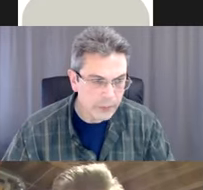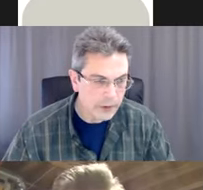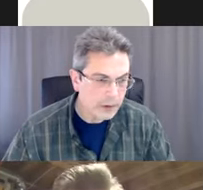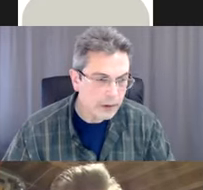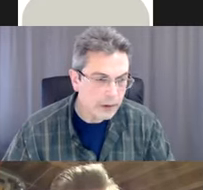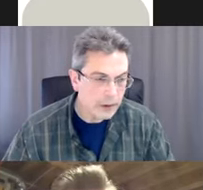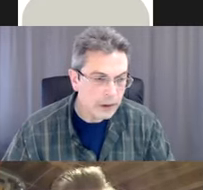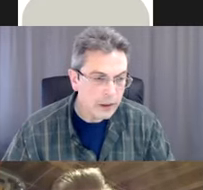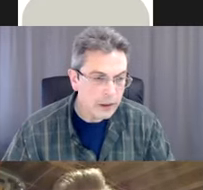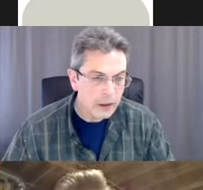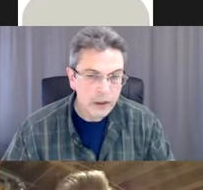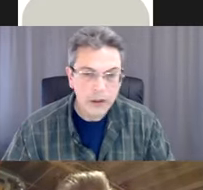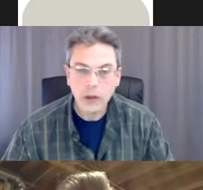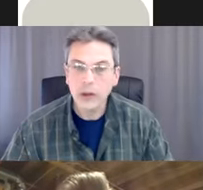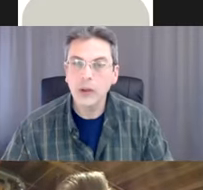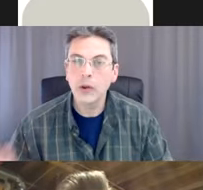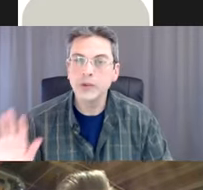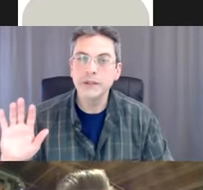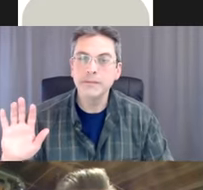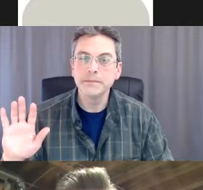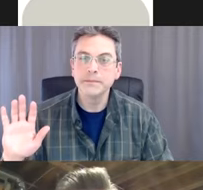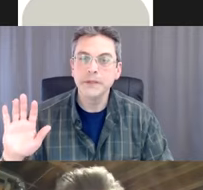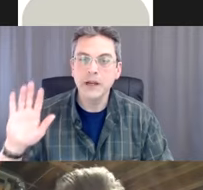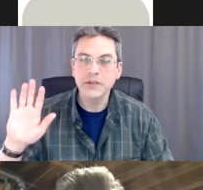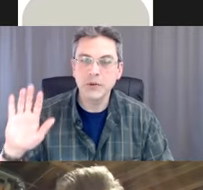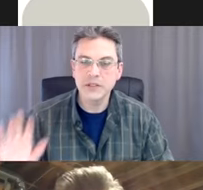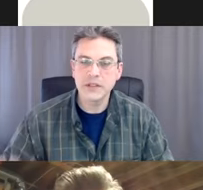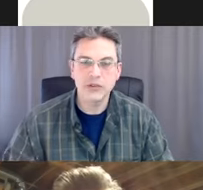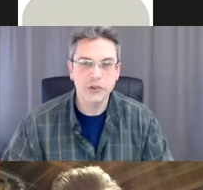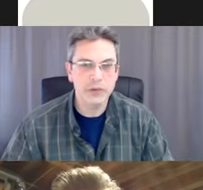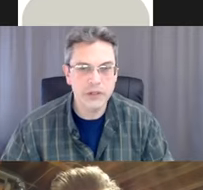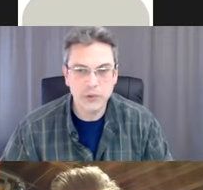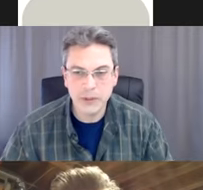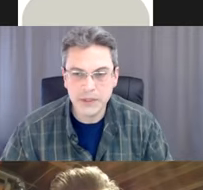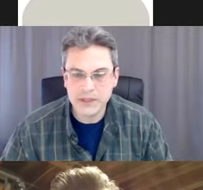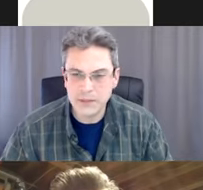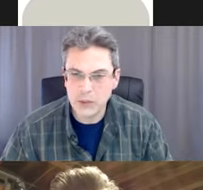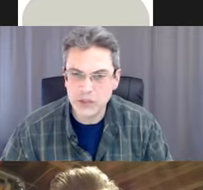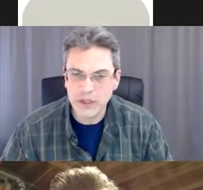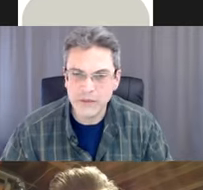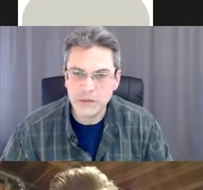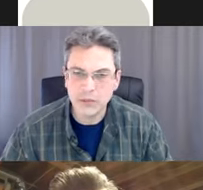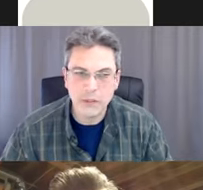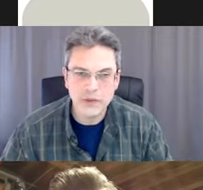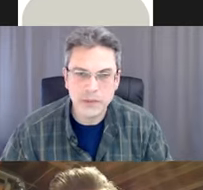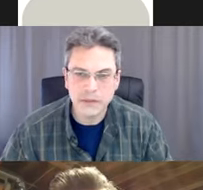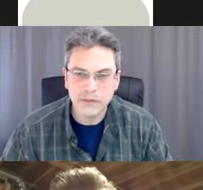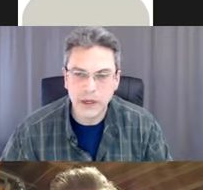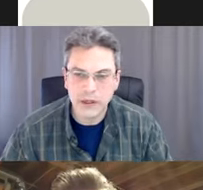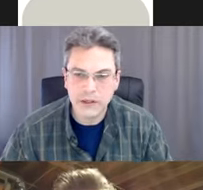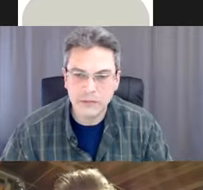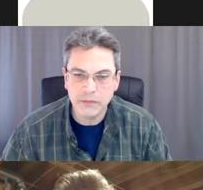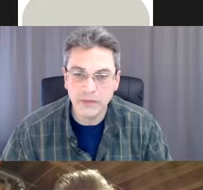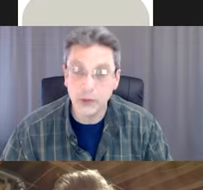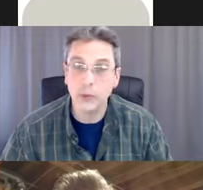beautiful day. Um, today we're going to be talking about, um, yeah, this is the interpreter interrupt. It seems that we're still having some problems being,